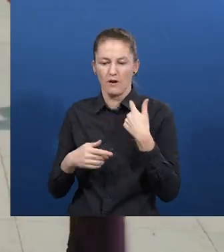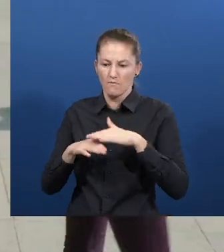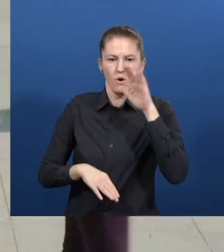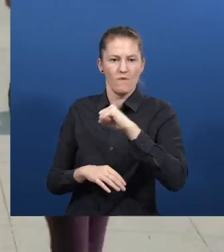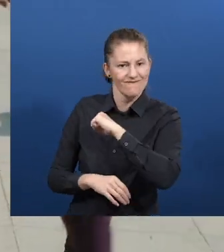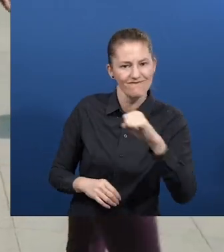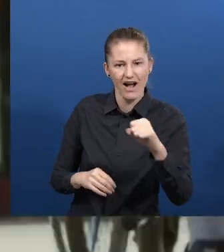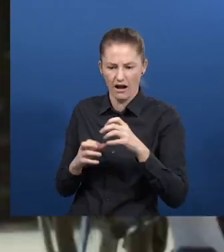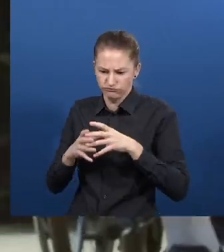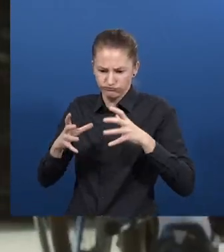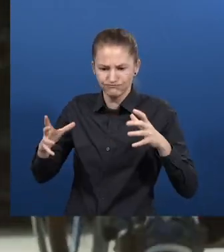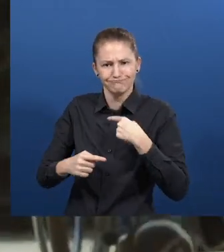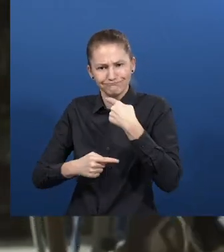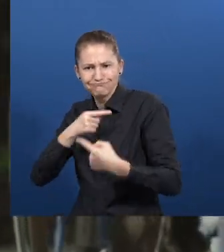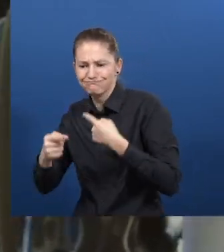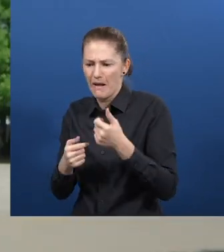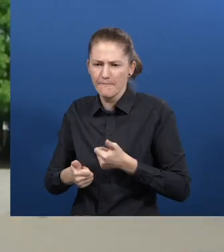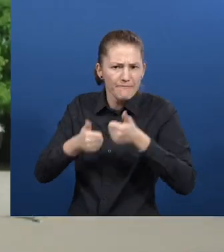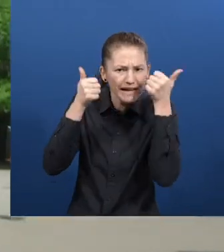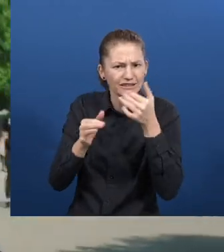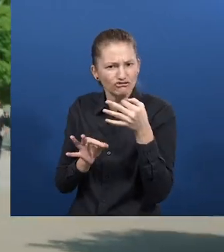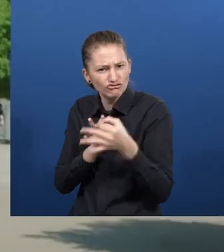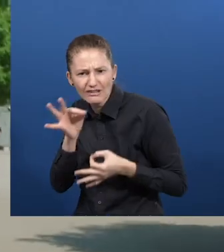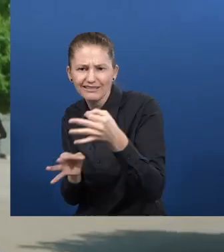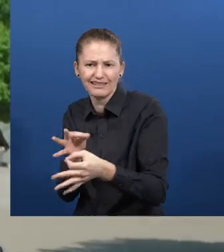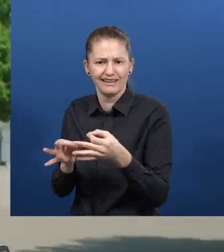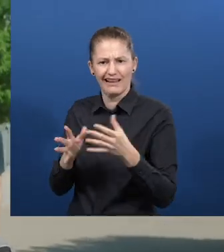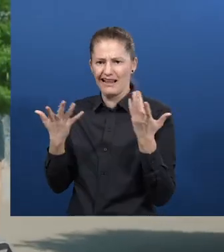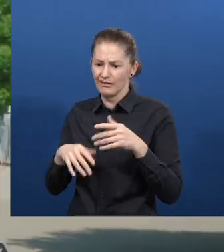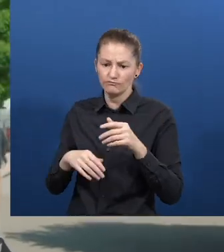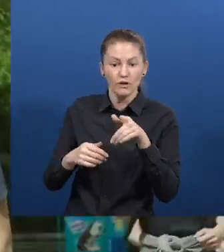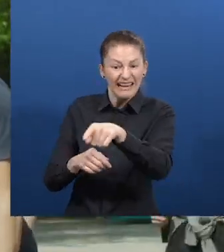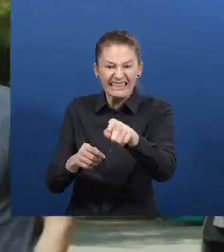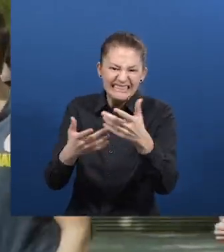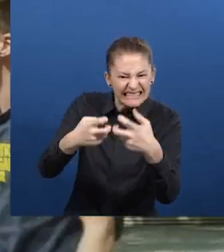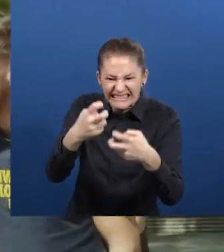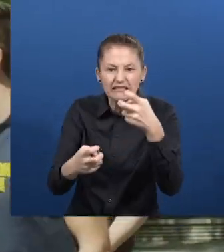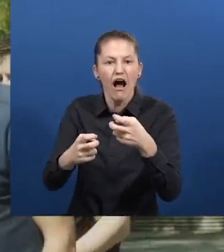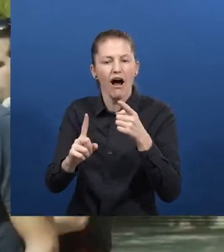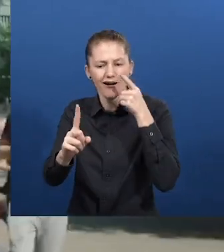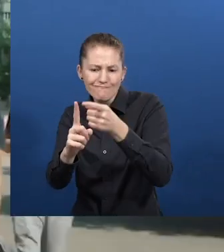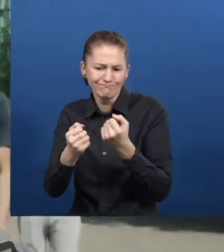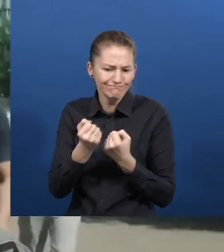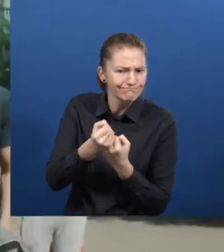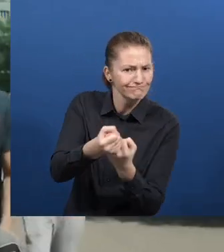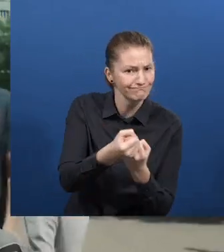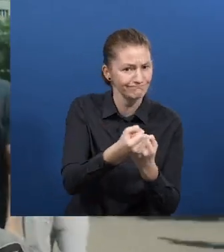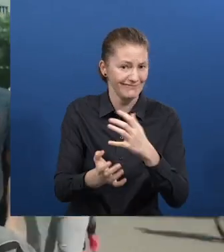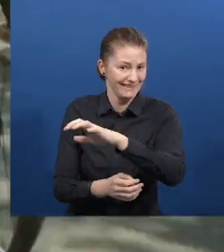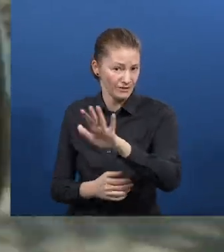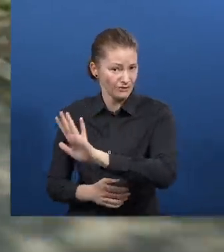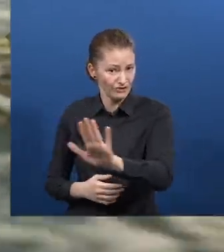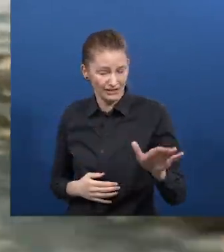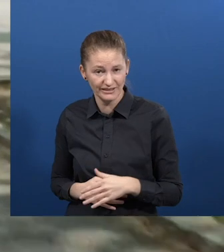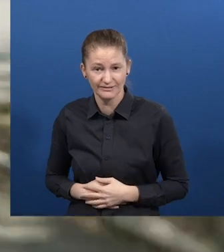that each country faces. People go for a run. To others in a wheelchair. Iva Zolova Connecting with others in the same